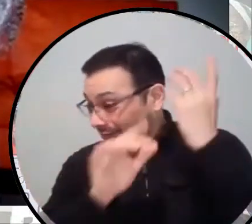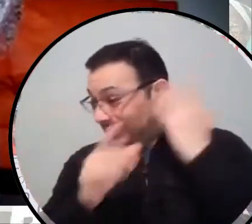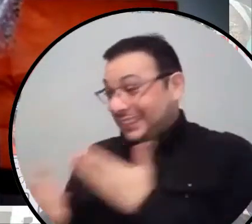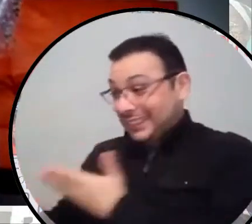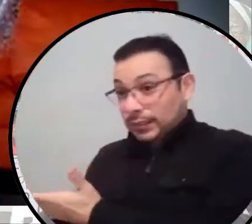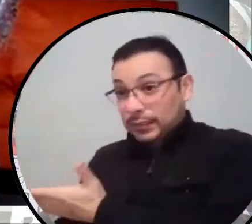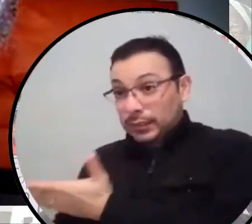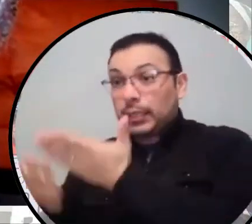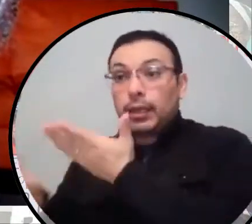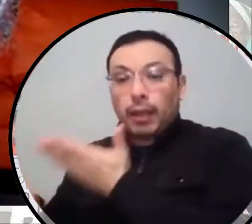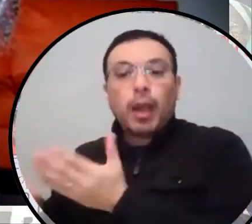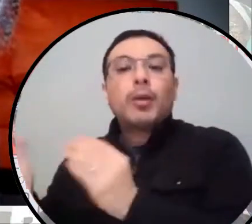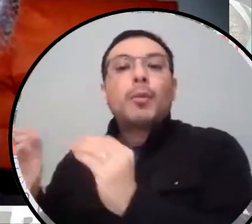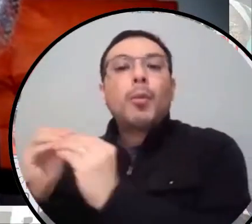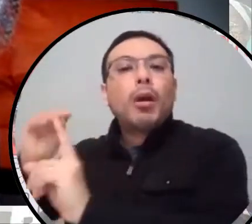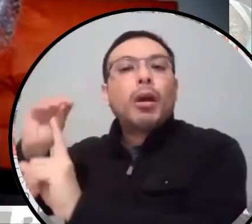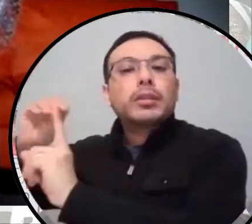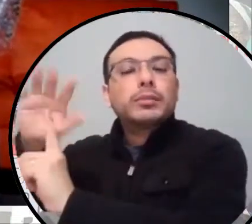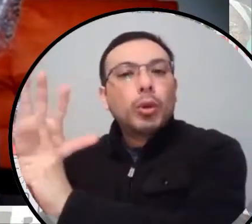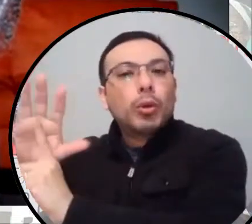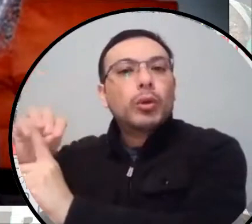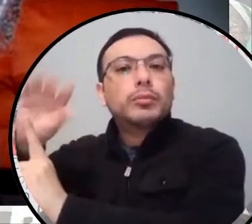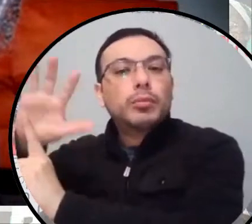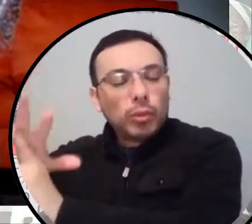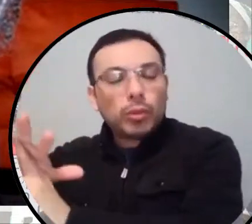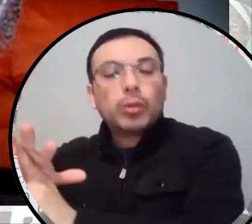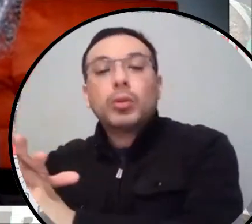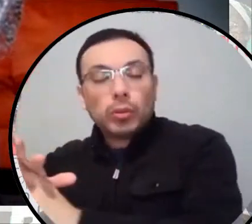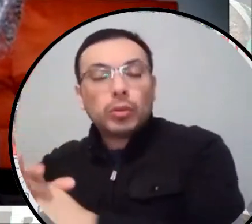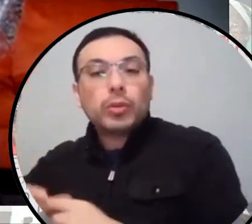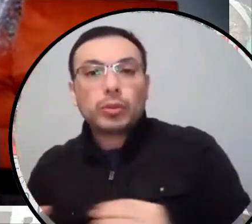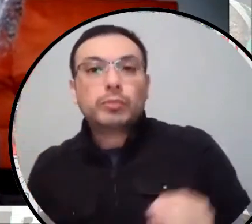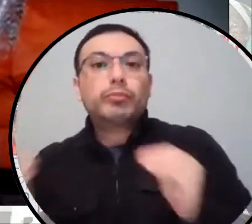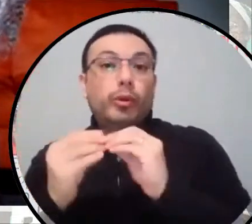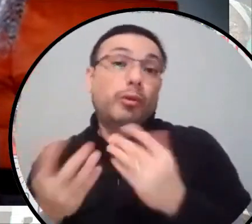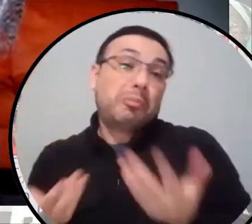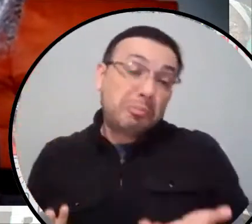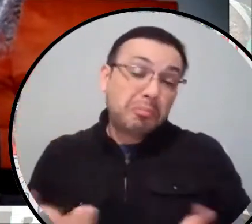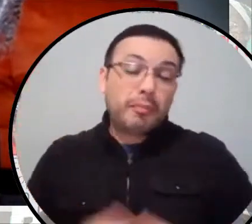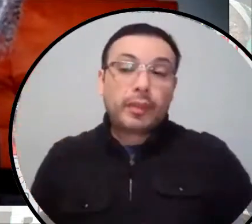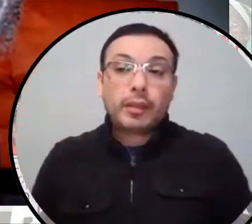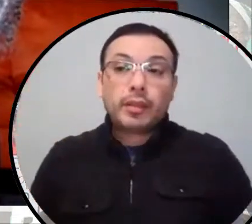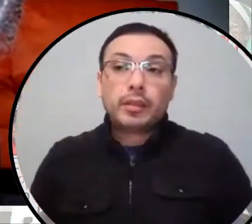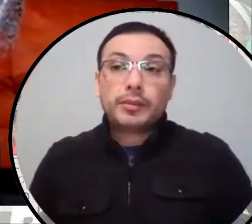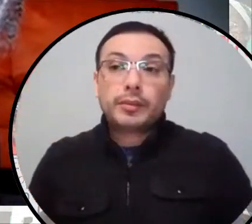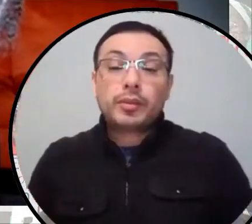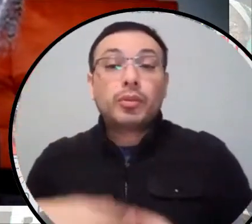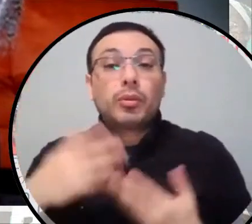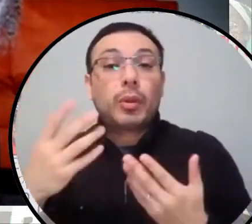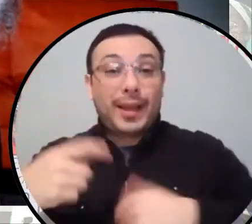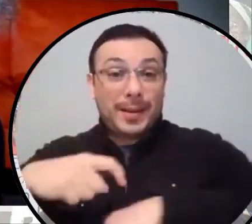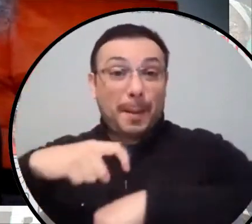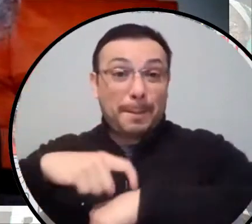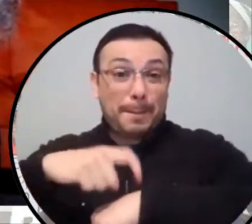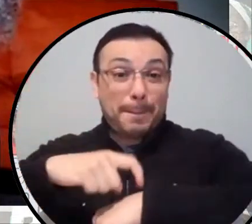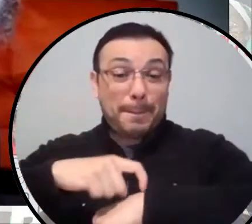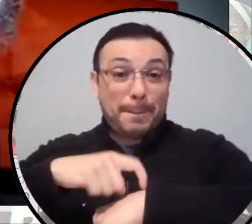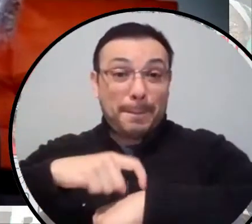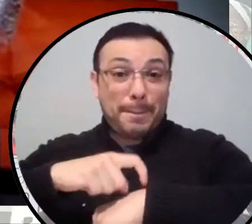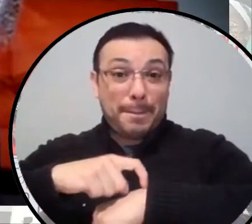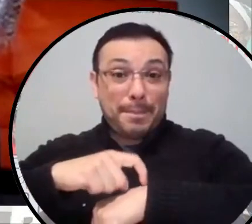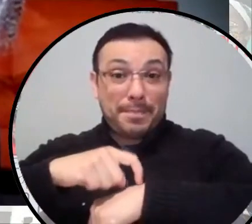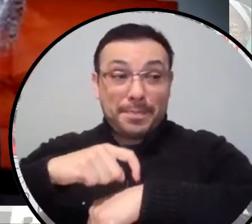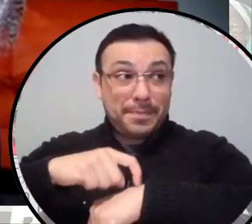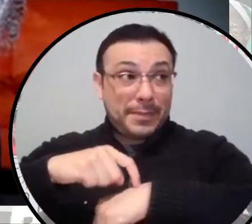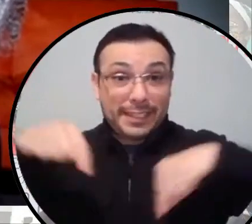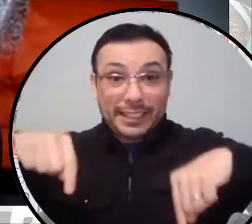extreme. And so the problem of time in the, especially in the United